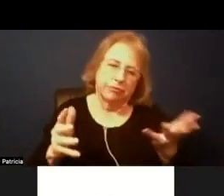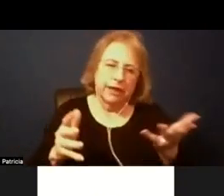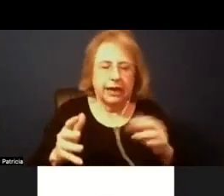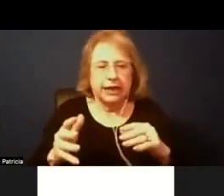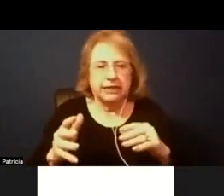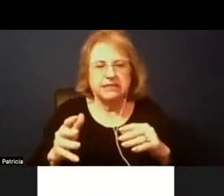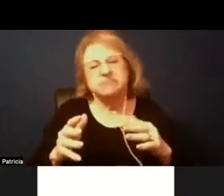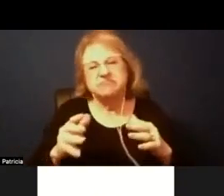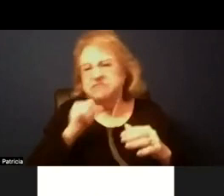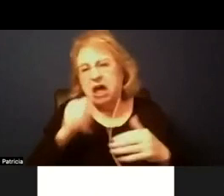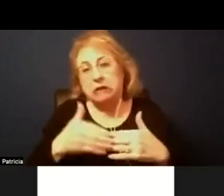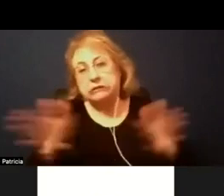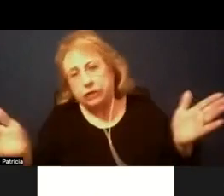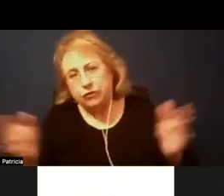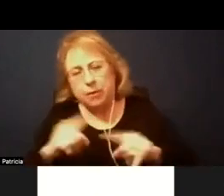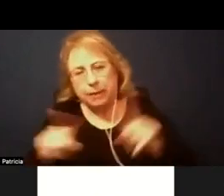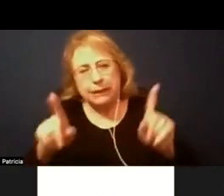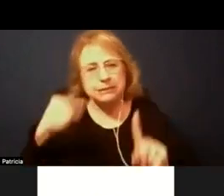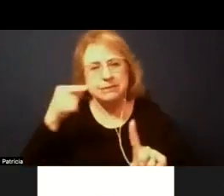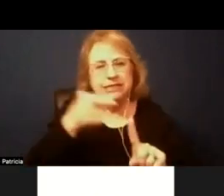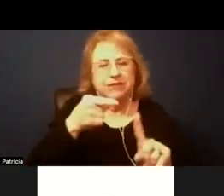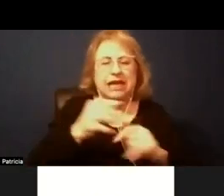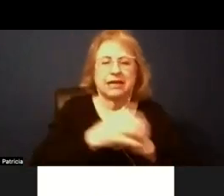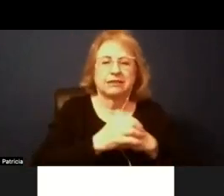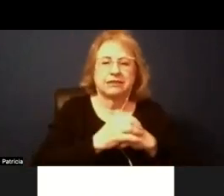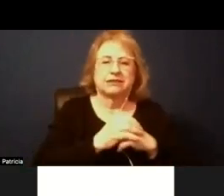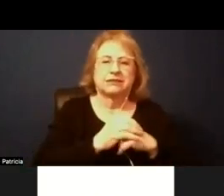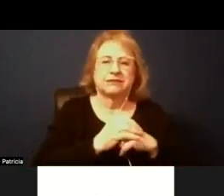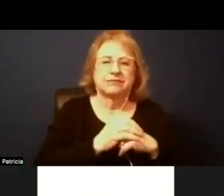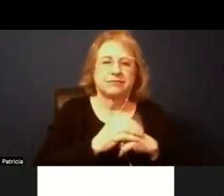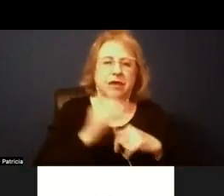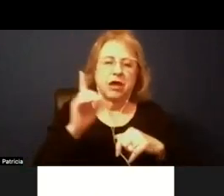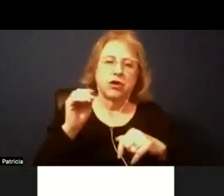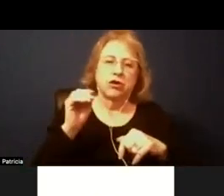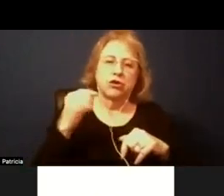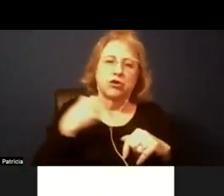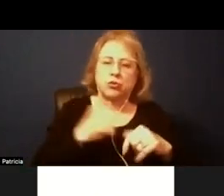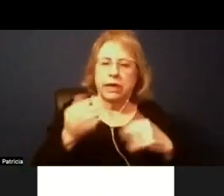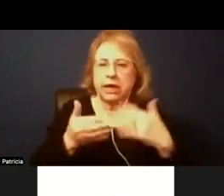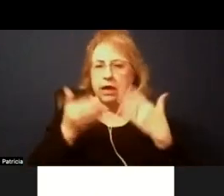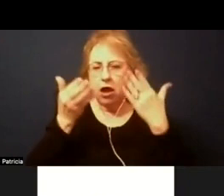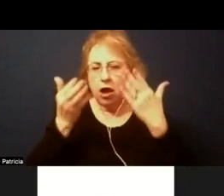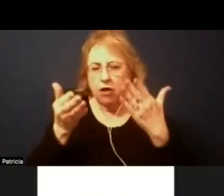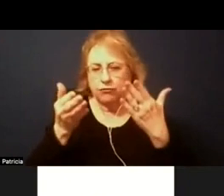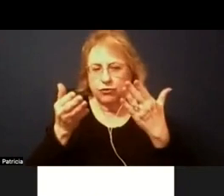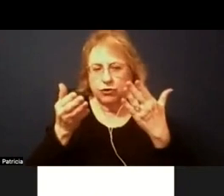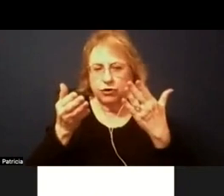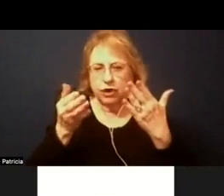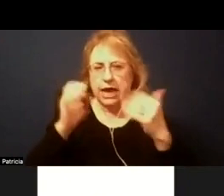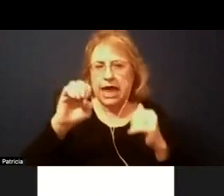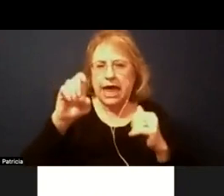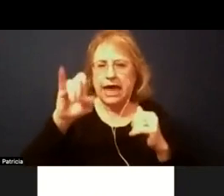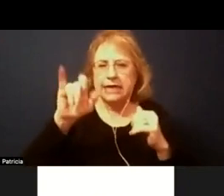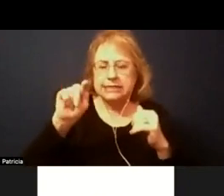of specific um do we offer exit interviews to all of our employees